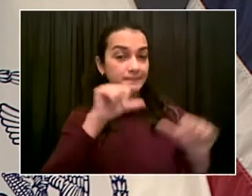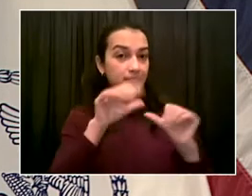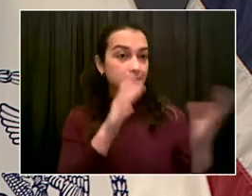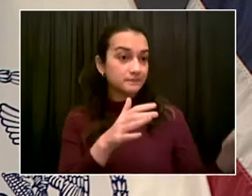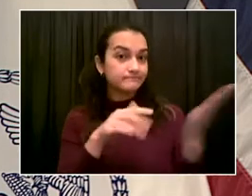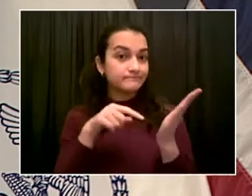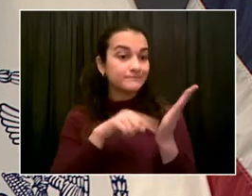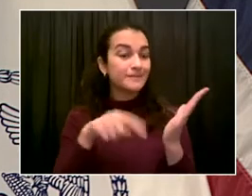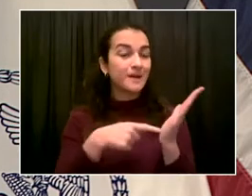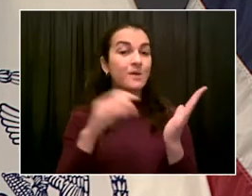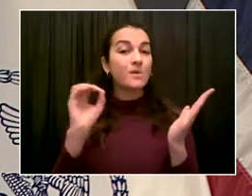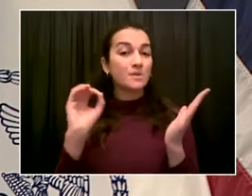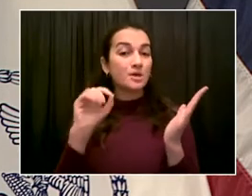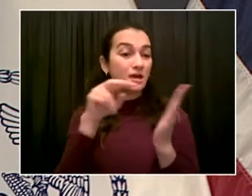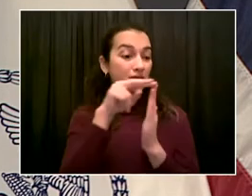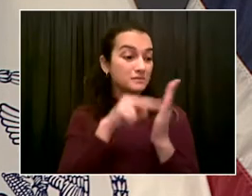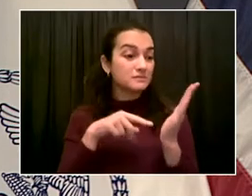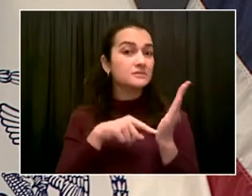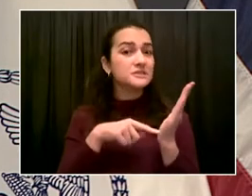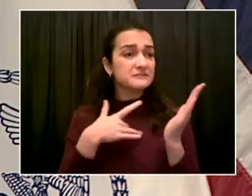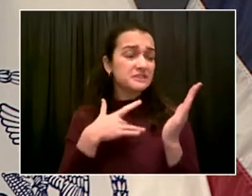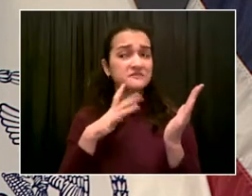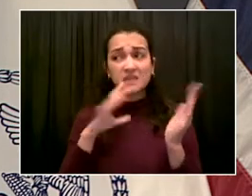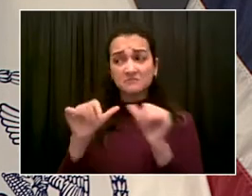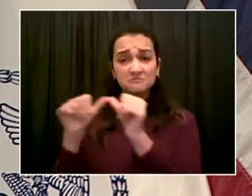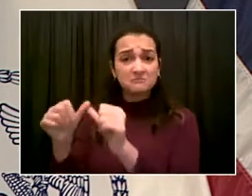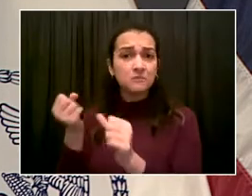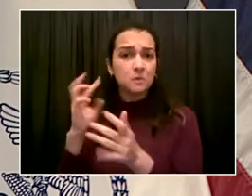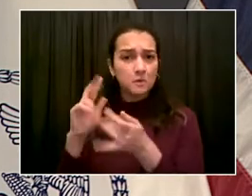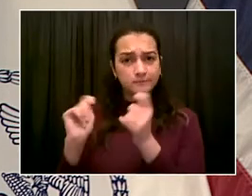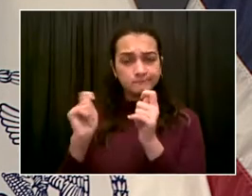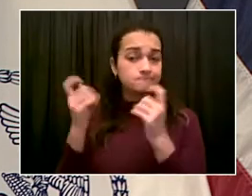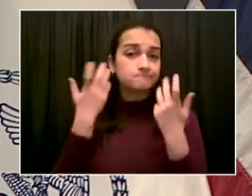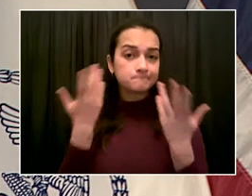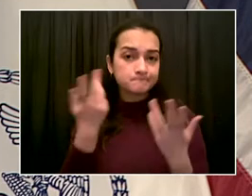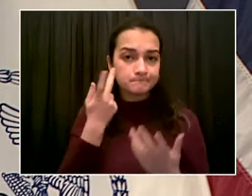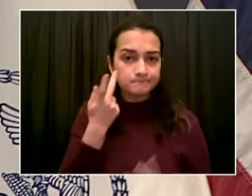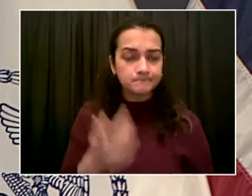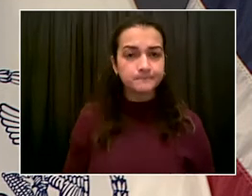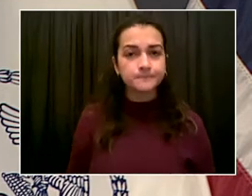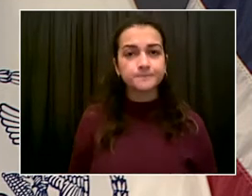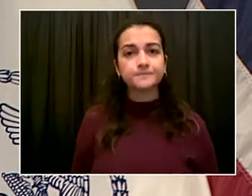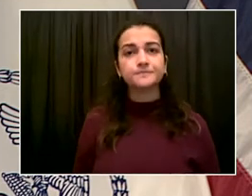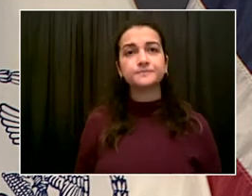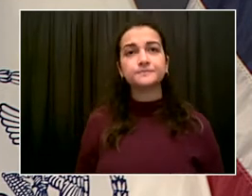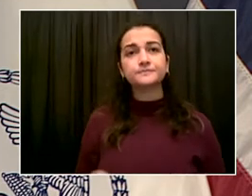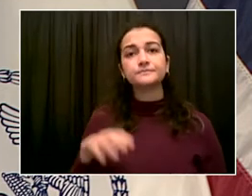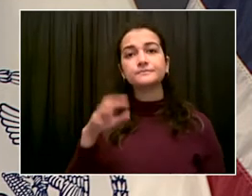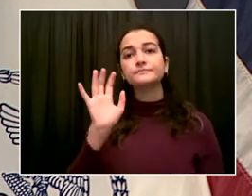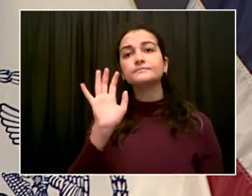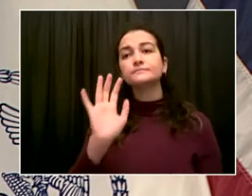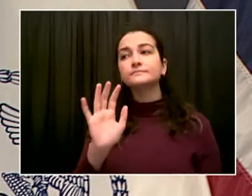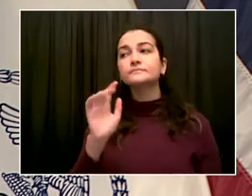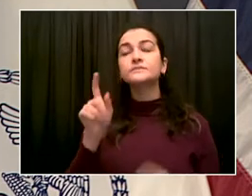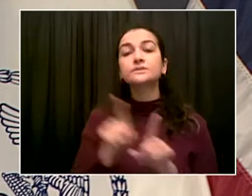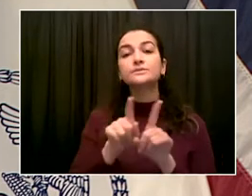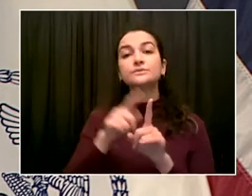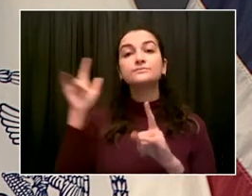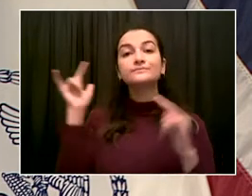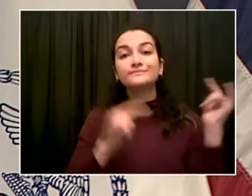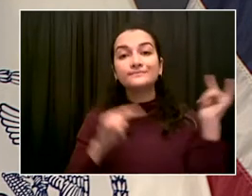travelers. And I'm going to turn to Dr. Ted Long in a second. One of the crucial things here is with holiday travel,